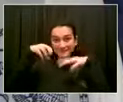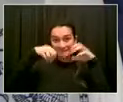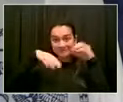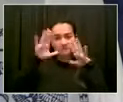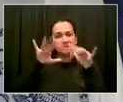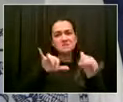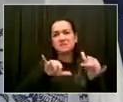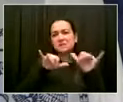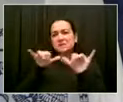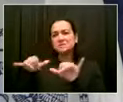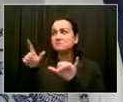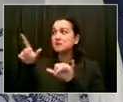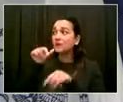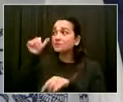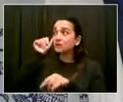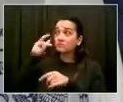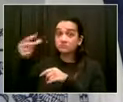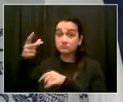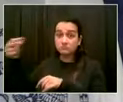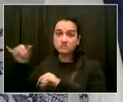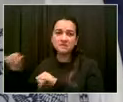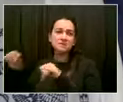is Dave Carlin from WCBS.